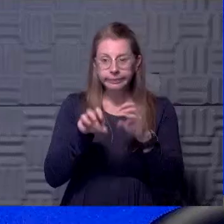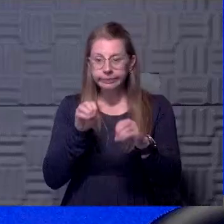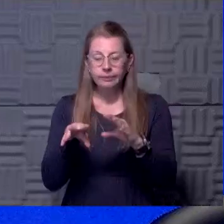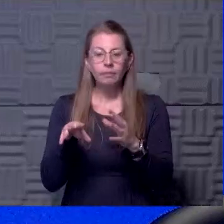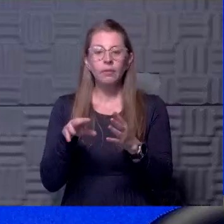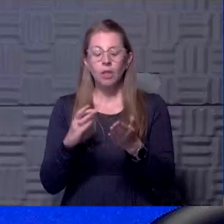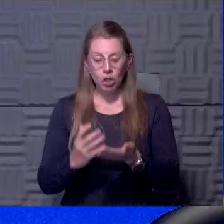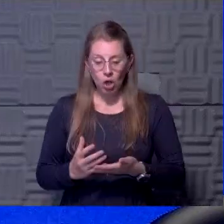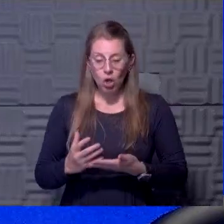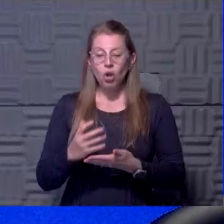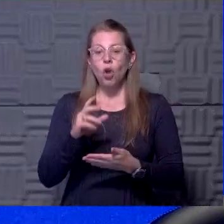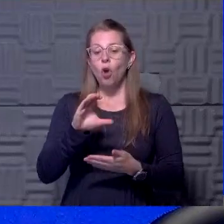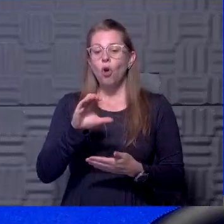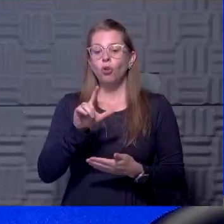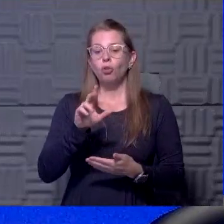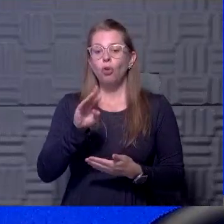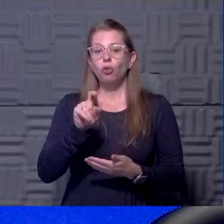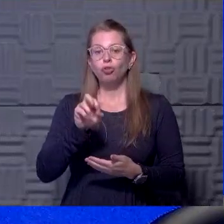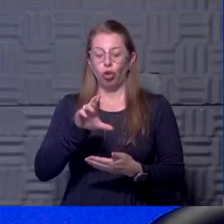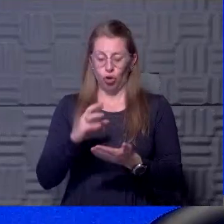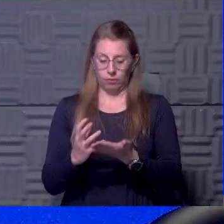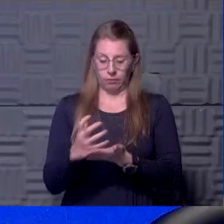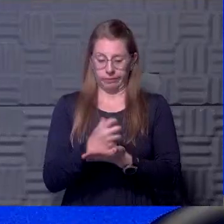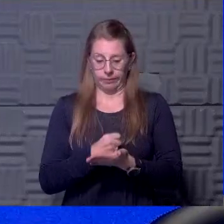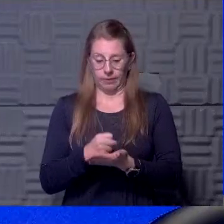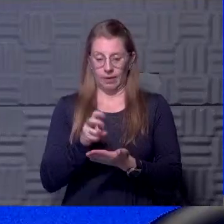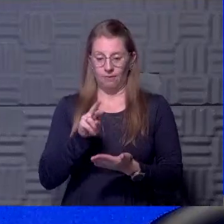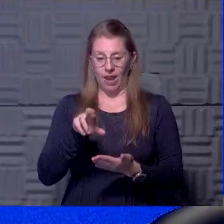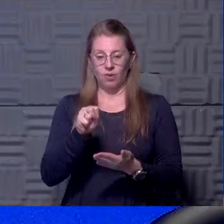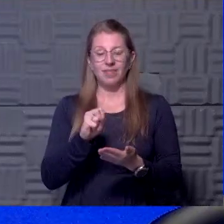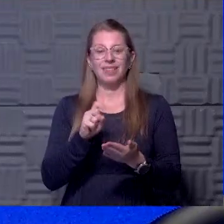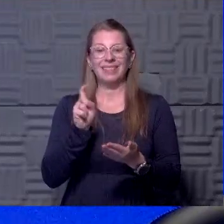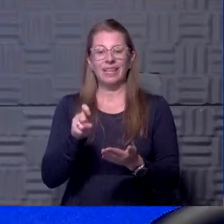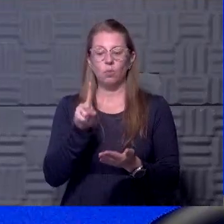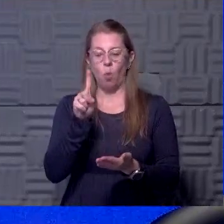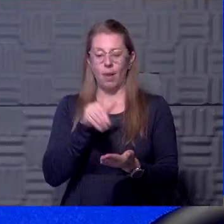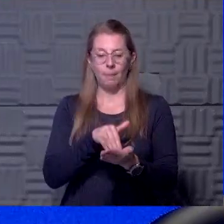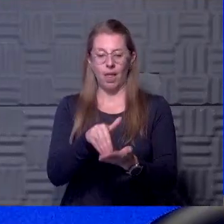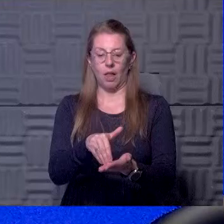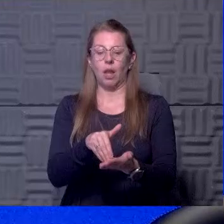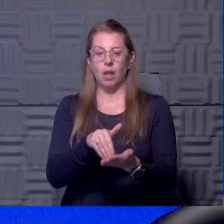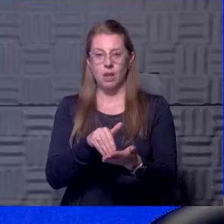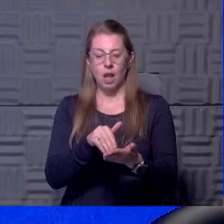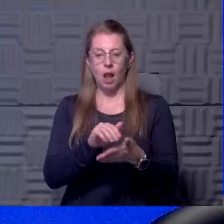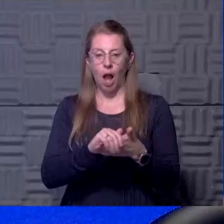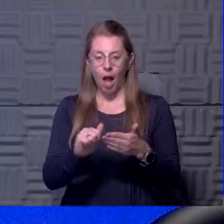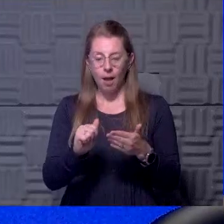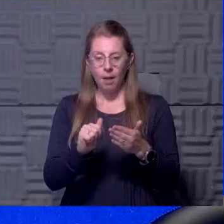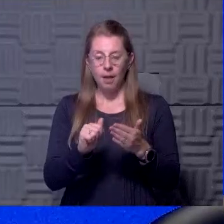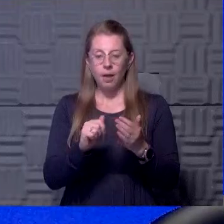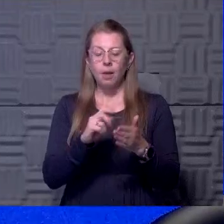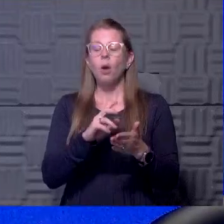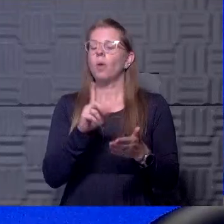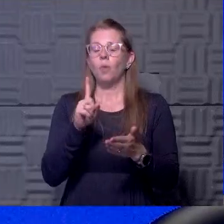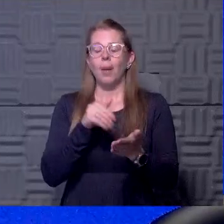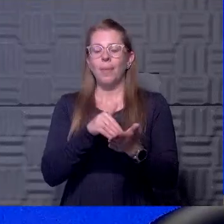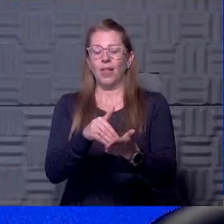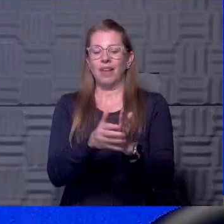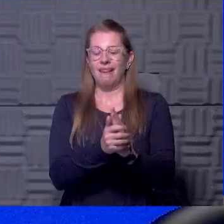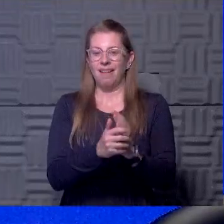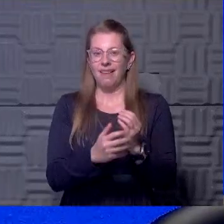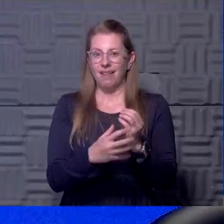to culture virus is if you have basically a million copies, um, per mil, you are more infectious say than